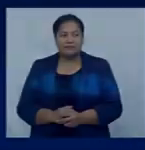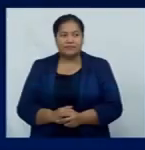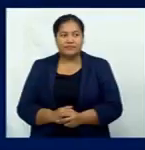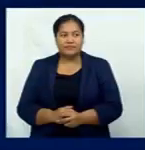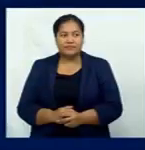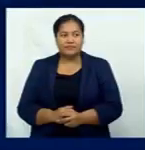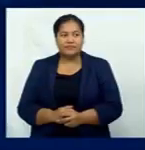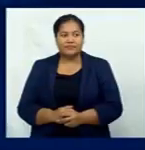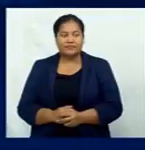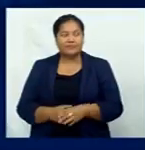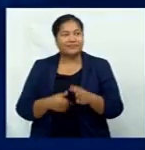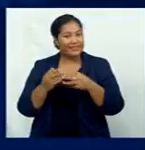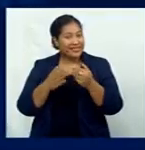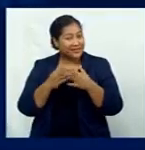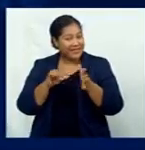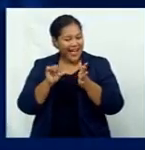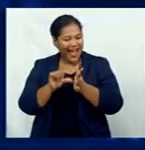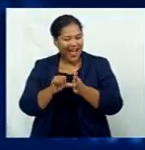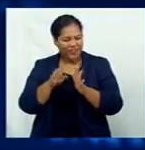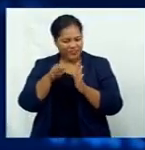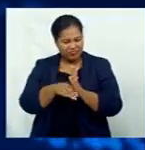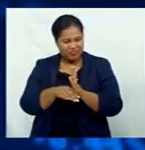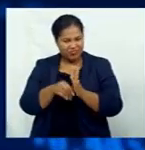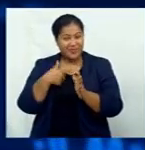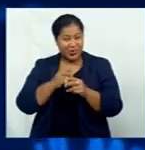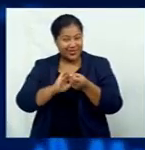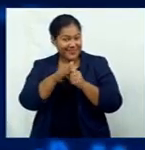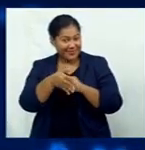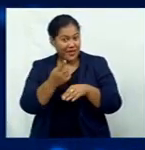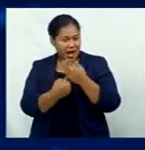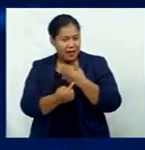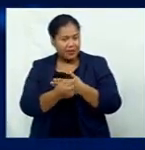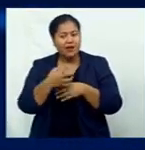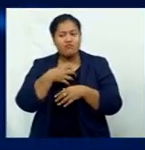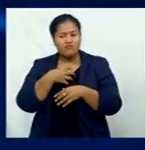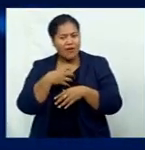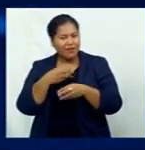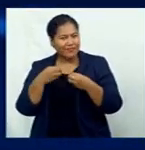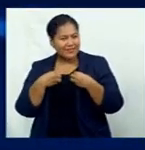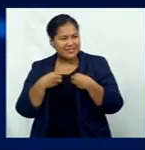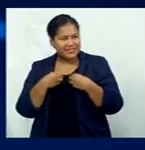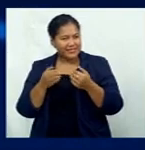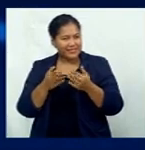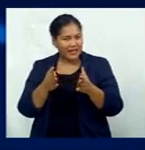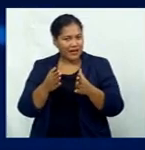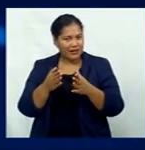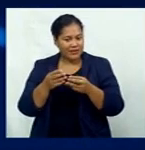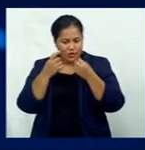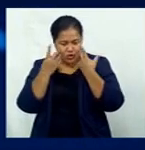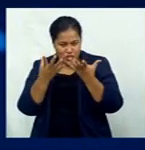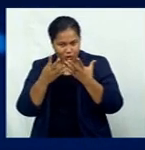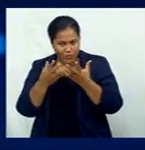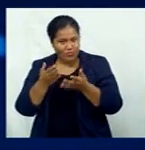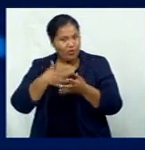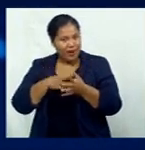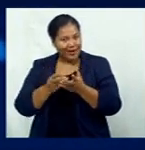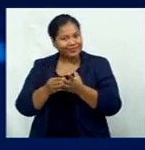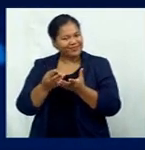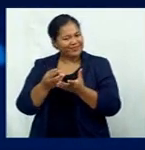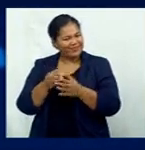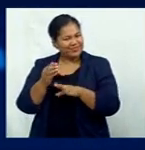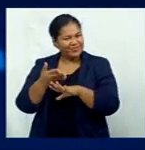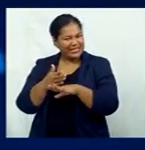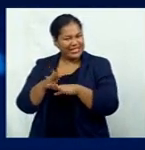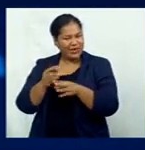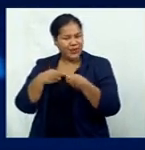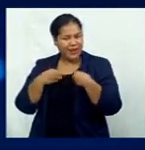Despite the obstacles presented by the pandemic, more businesses are starting to show interest in investing in new buildings and retail